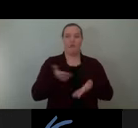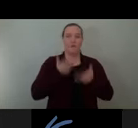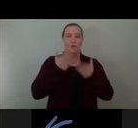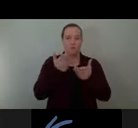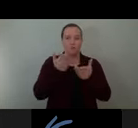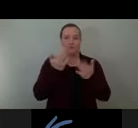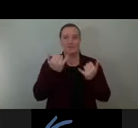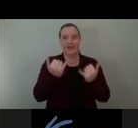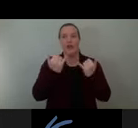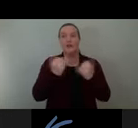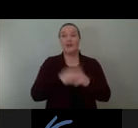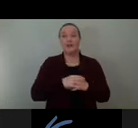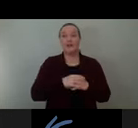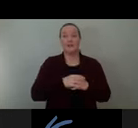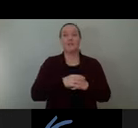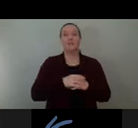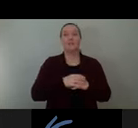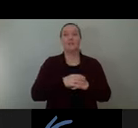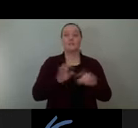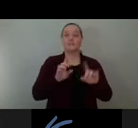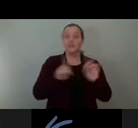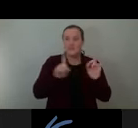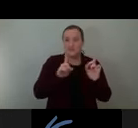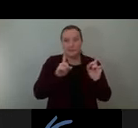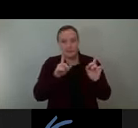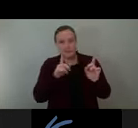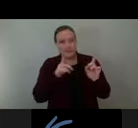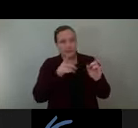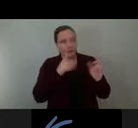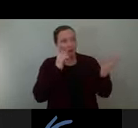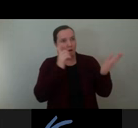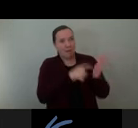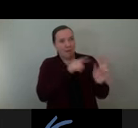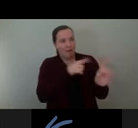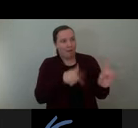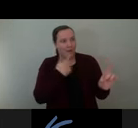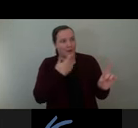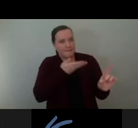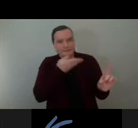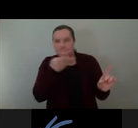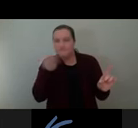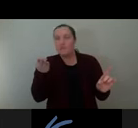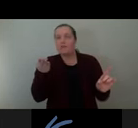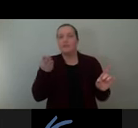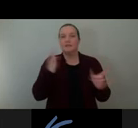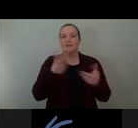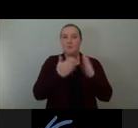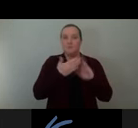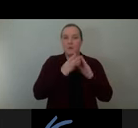And so these different signs of life make more sense even when we study them as a community of living environments